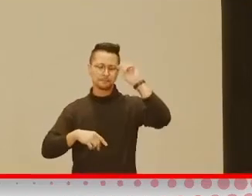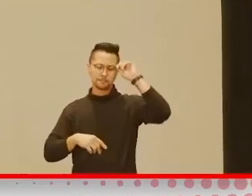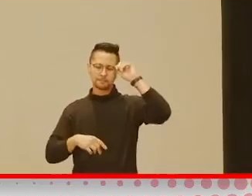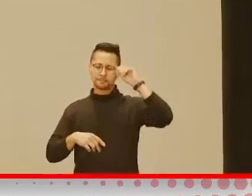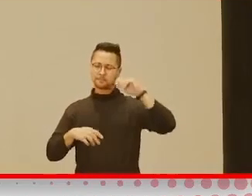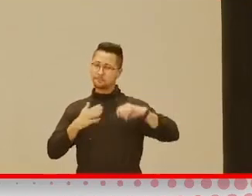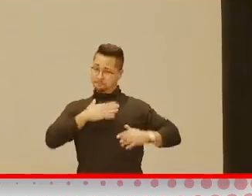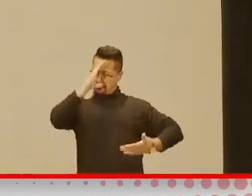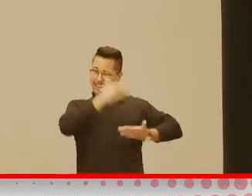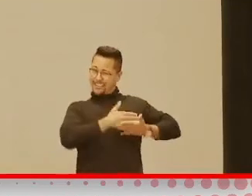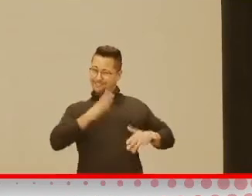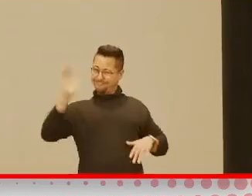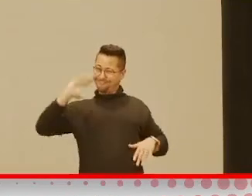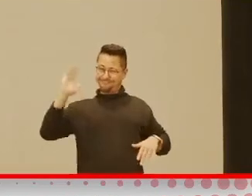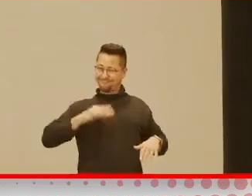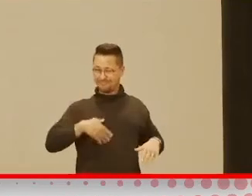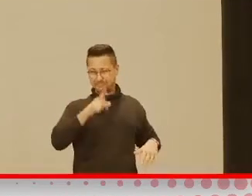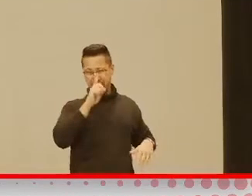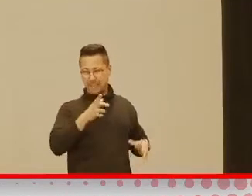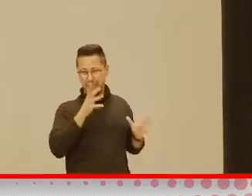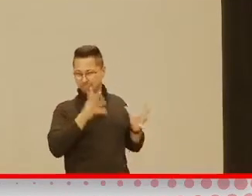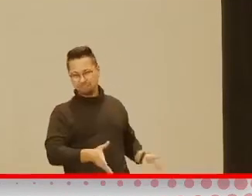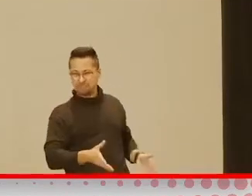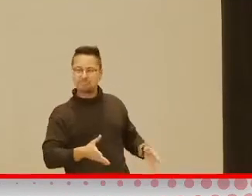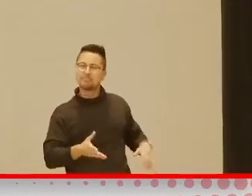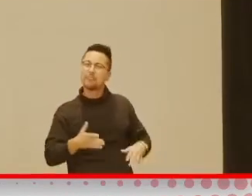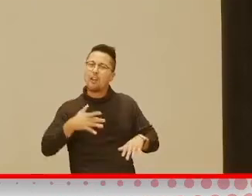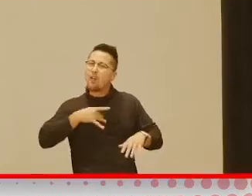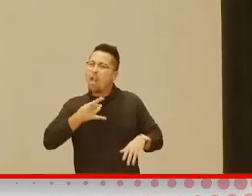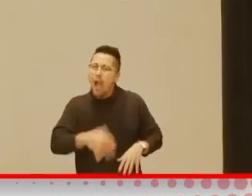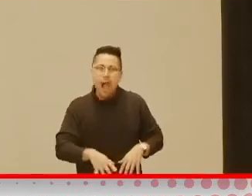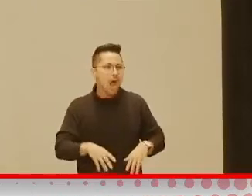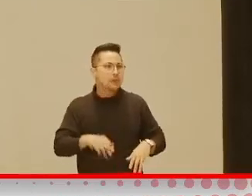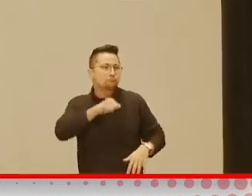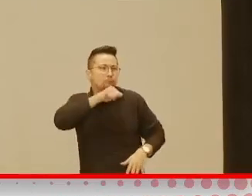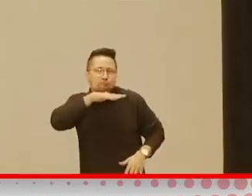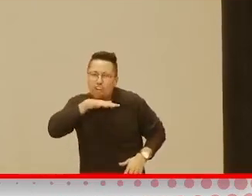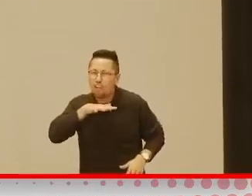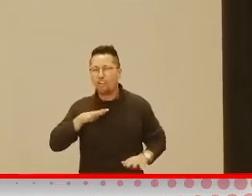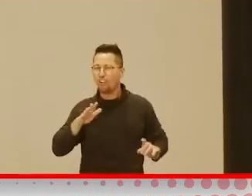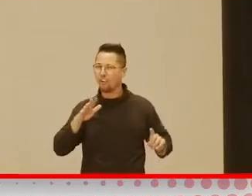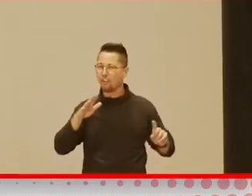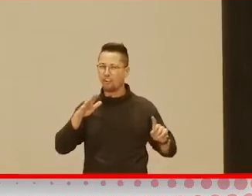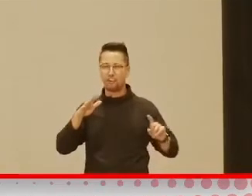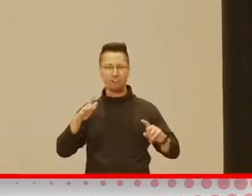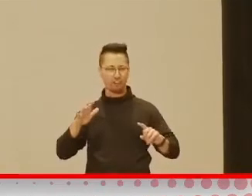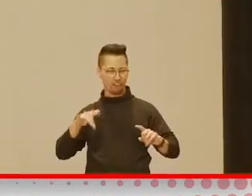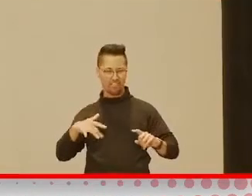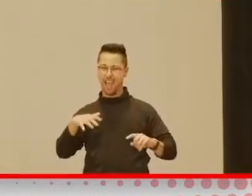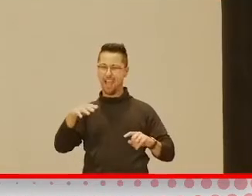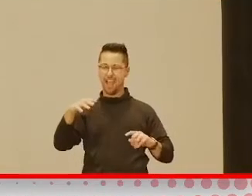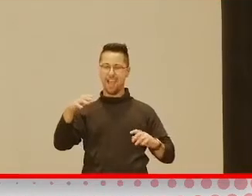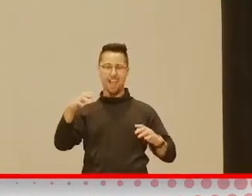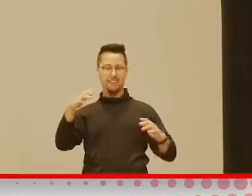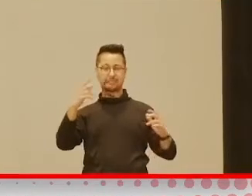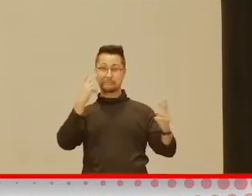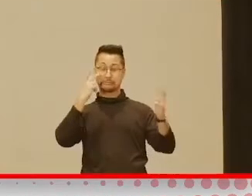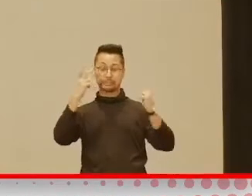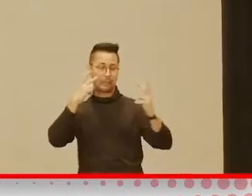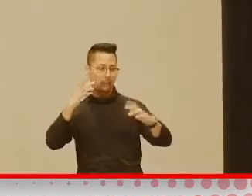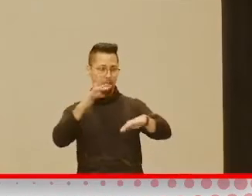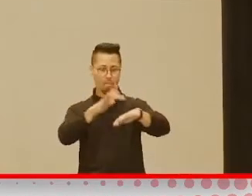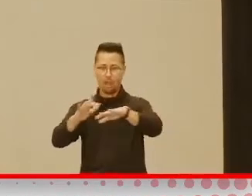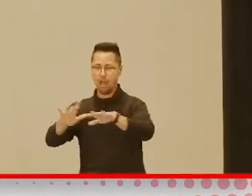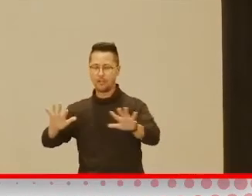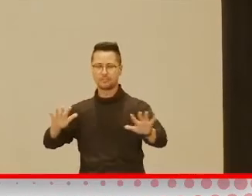big art materials person. hated getting messy, right? The whole, you know, sensory challenges with playing with,